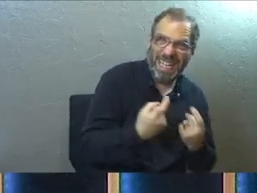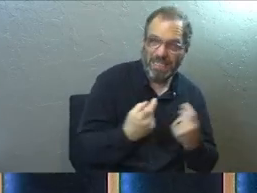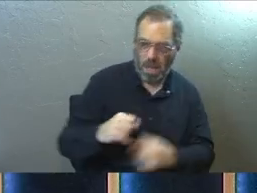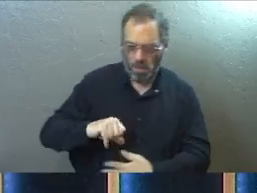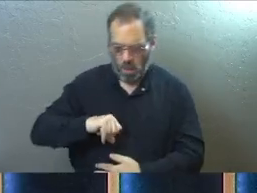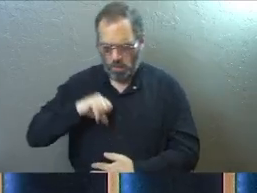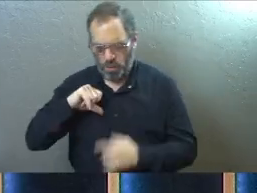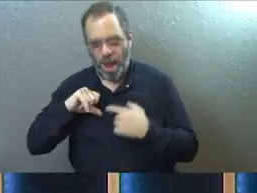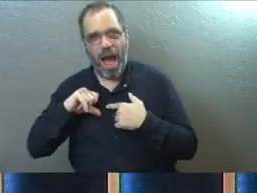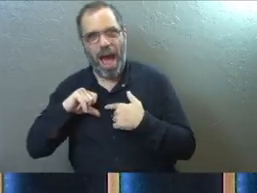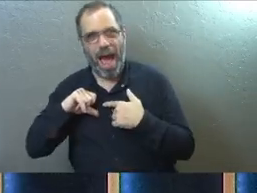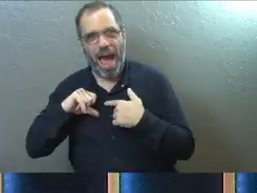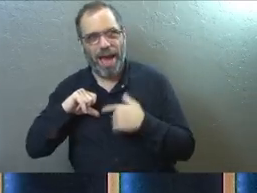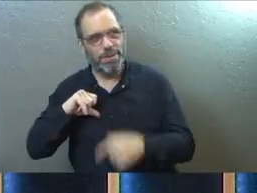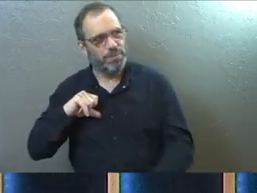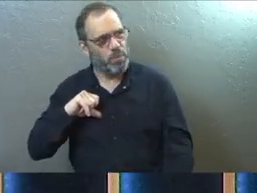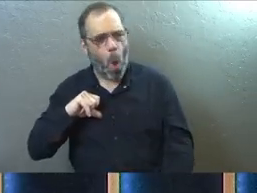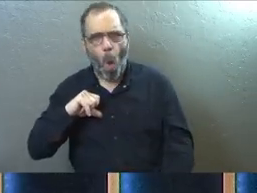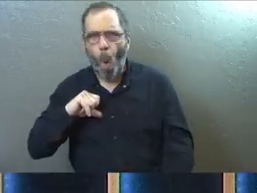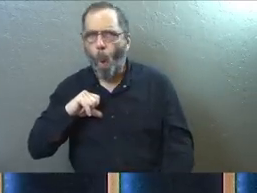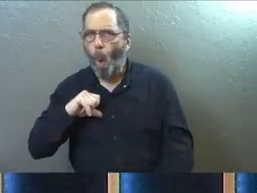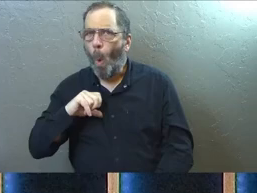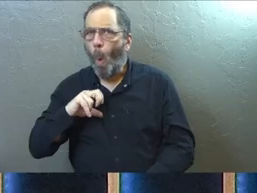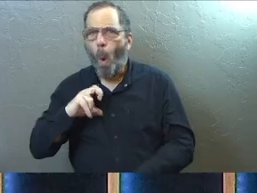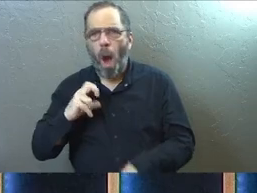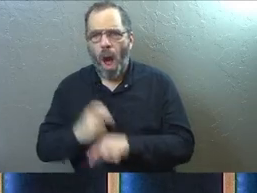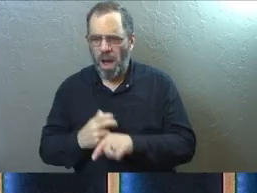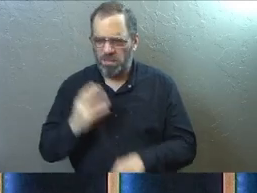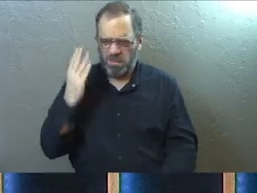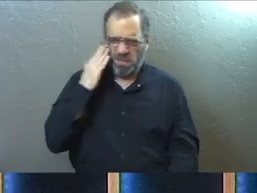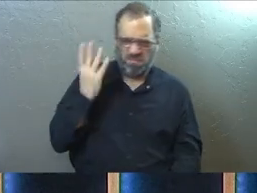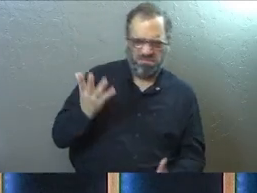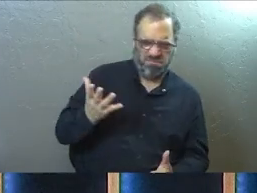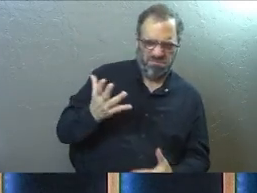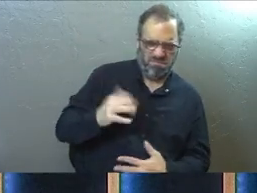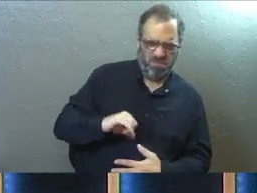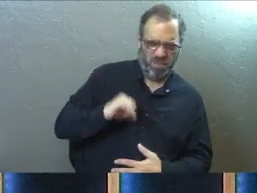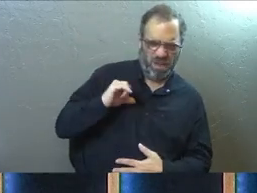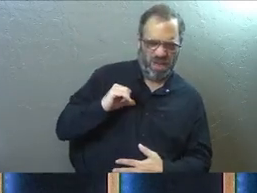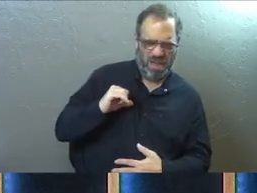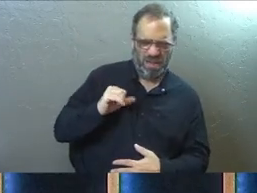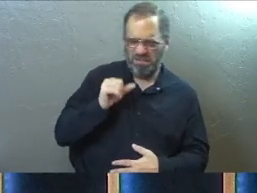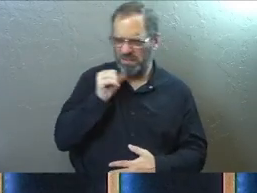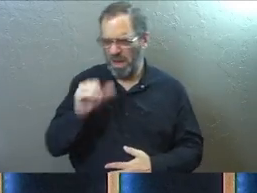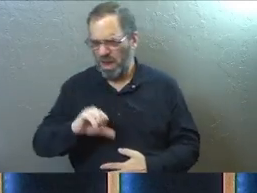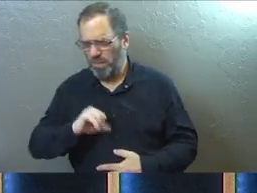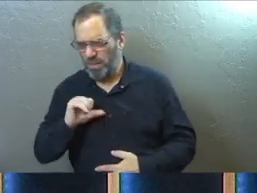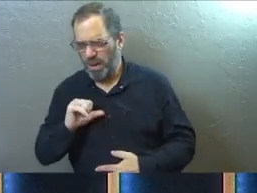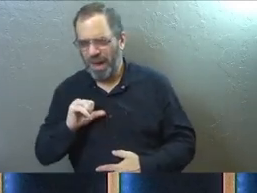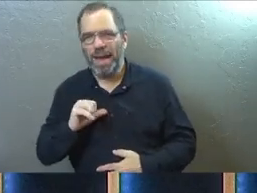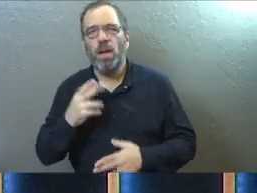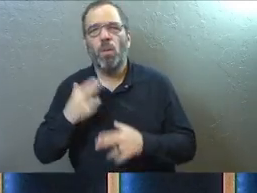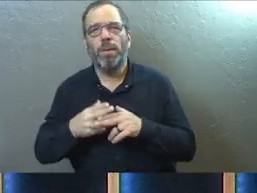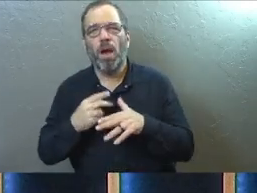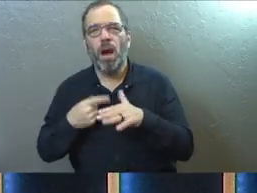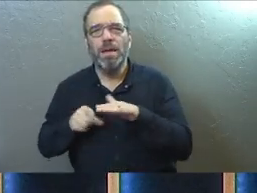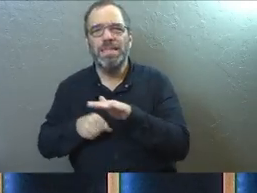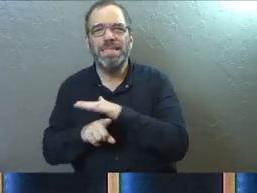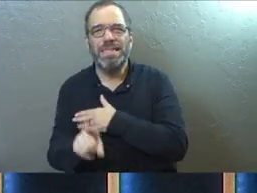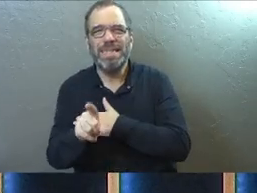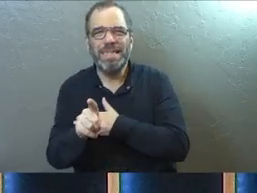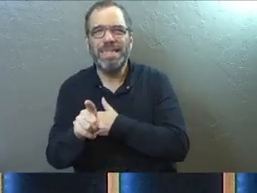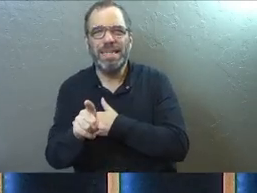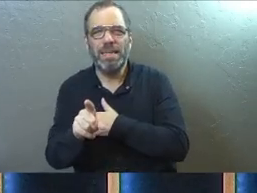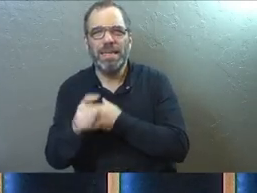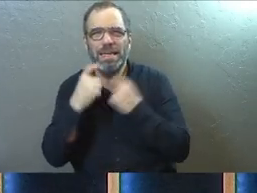But pride is one of those things that's really difficult to discern in our own life. It's a sneaky sin. So today is a